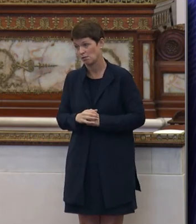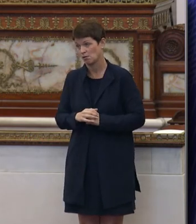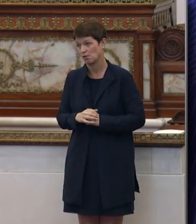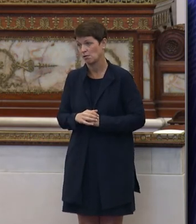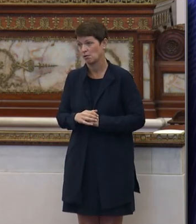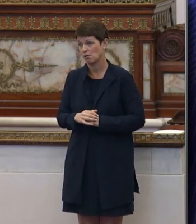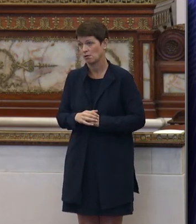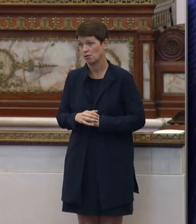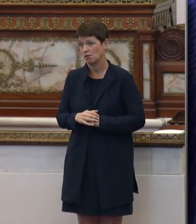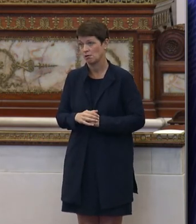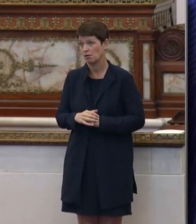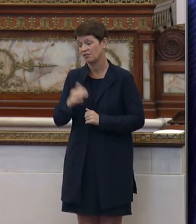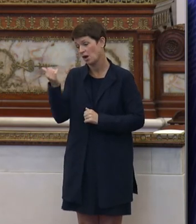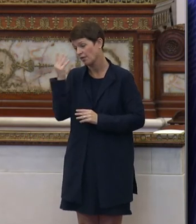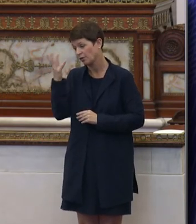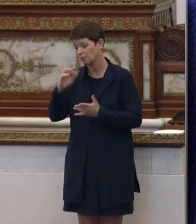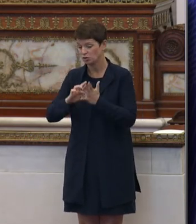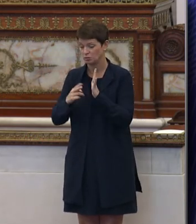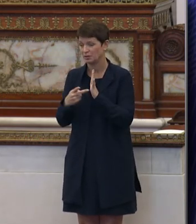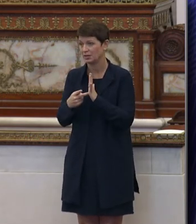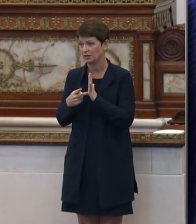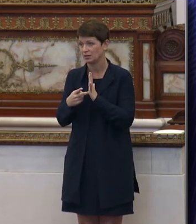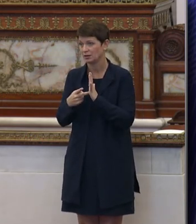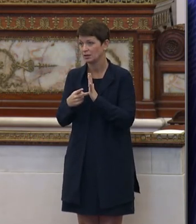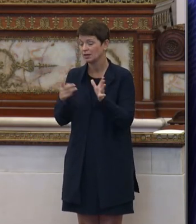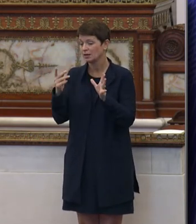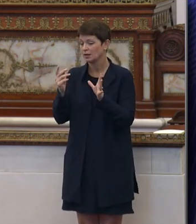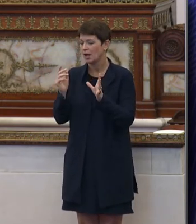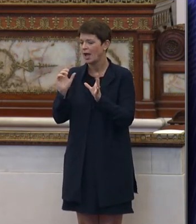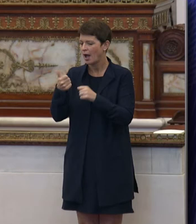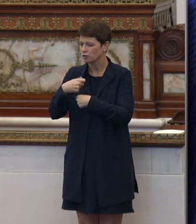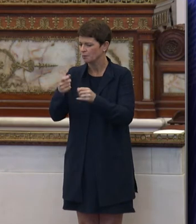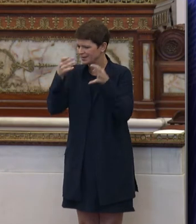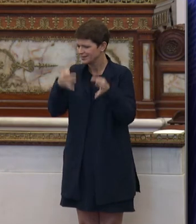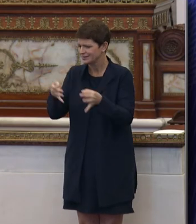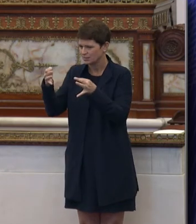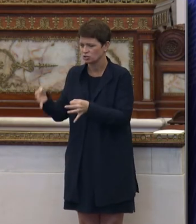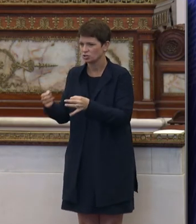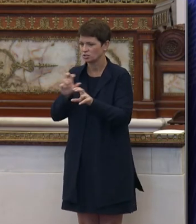Do you have information being the decision making process?